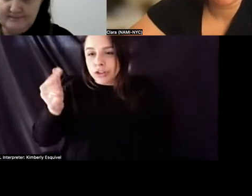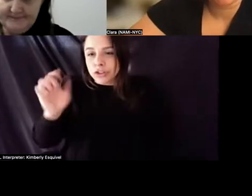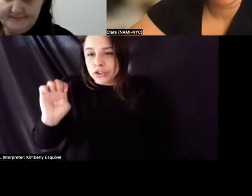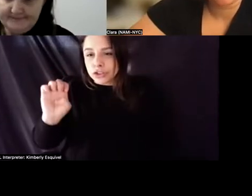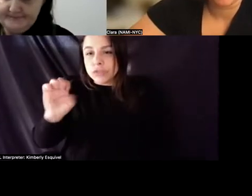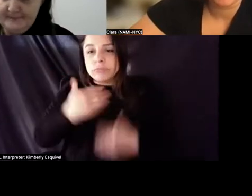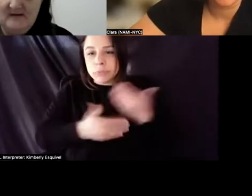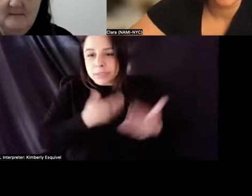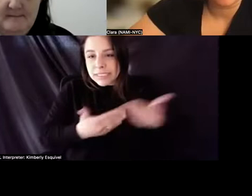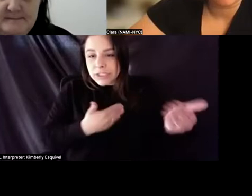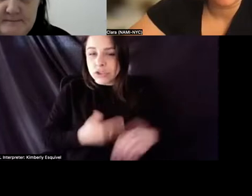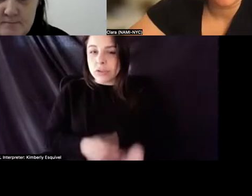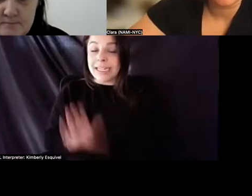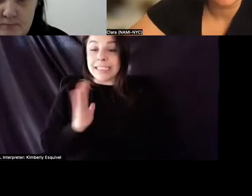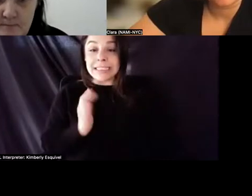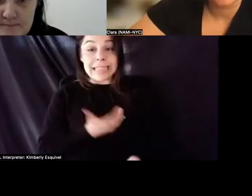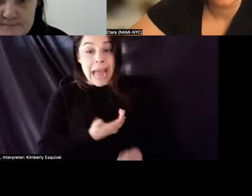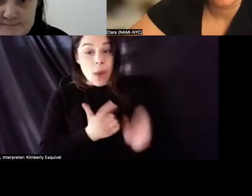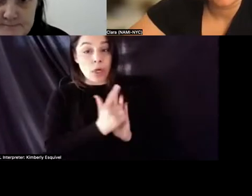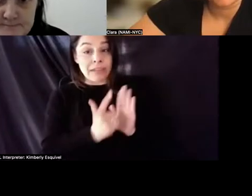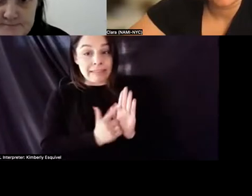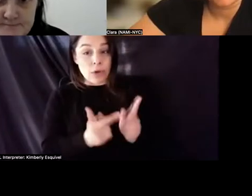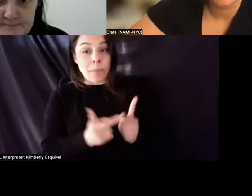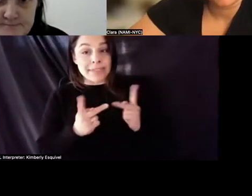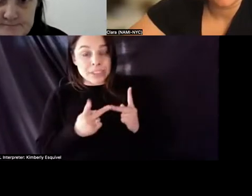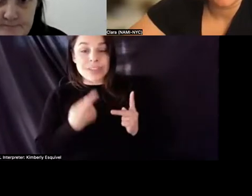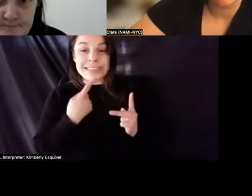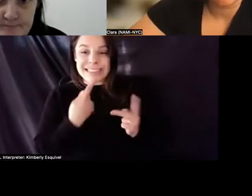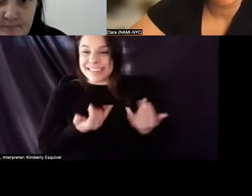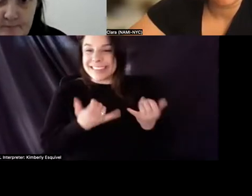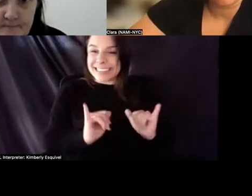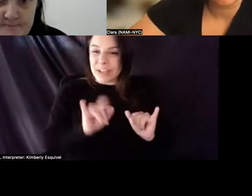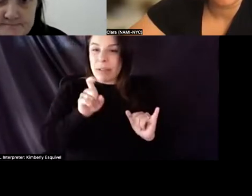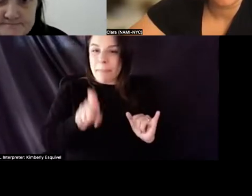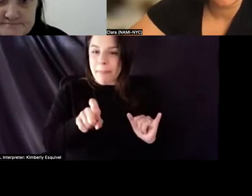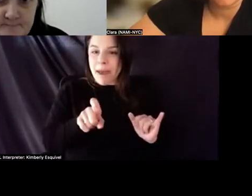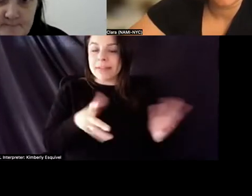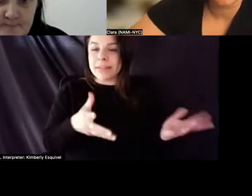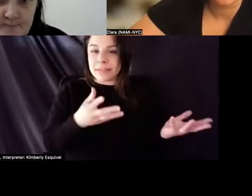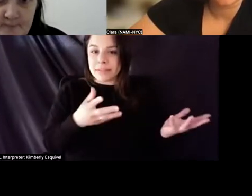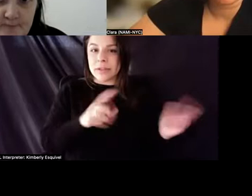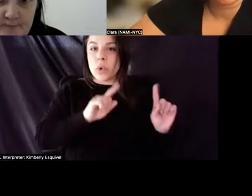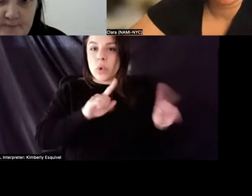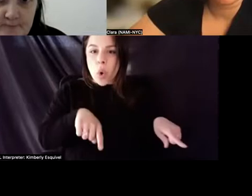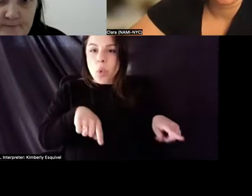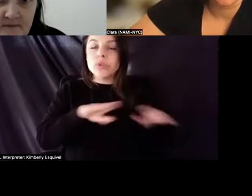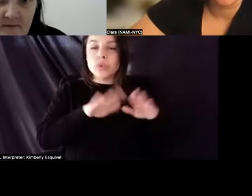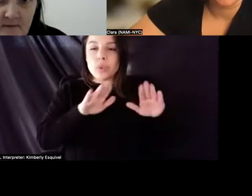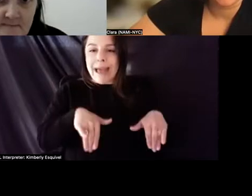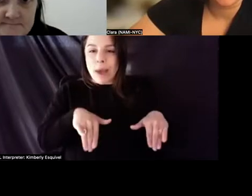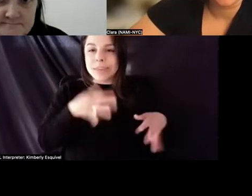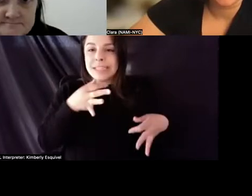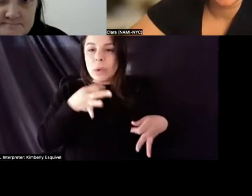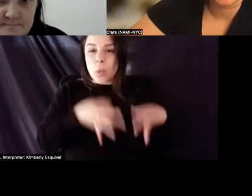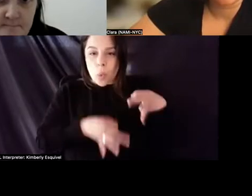in place, it's our legal position that they still need to take someone to housing court. However, a lot of